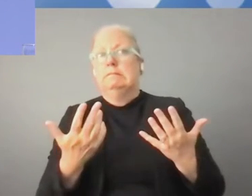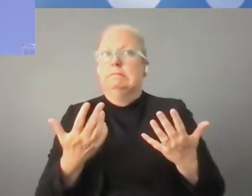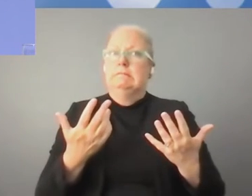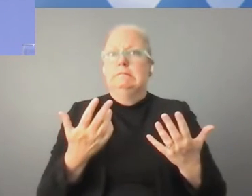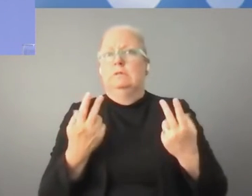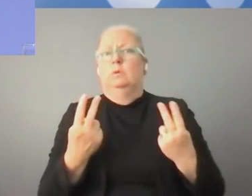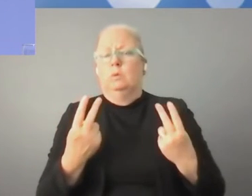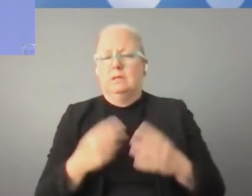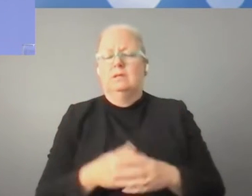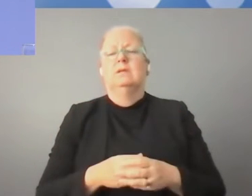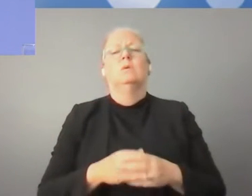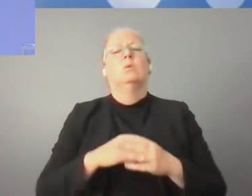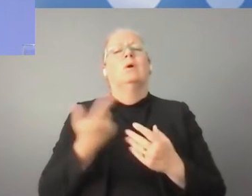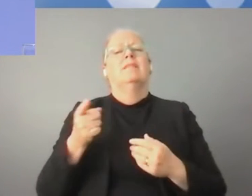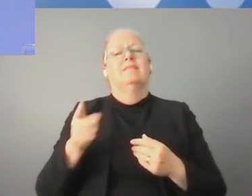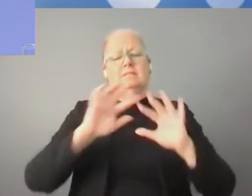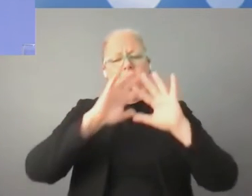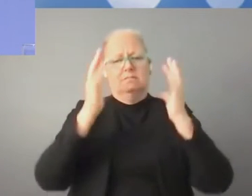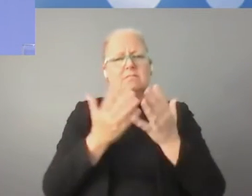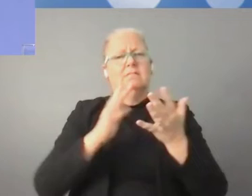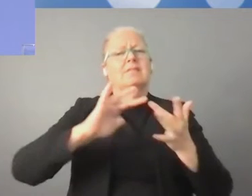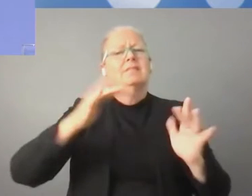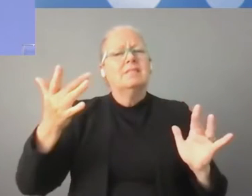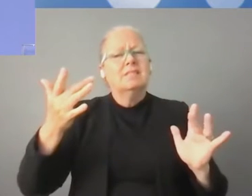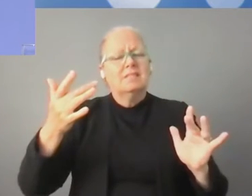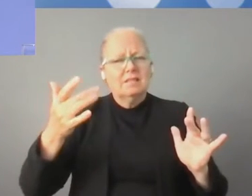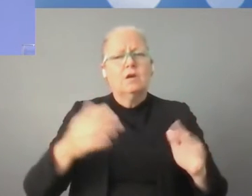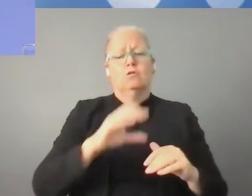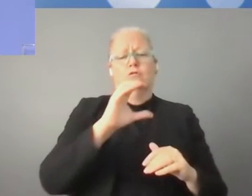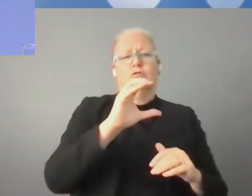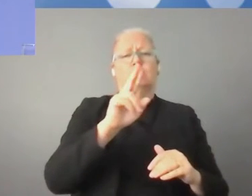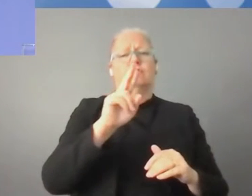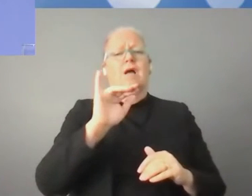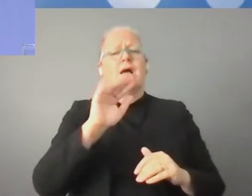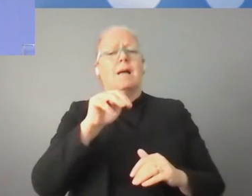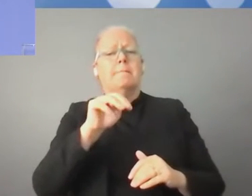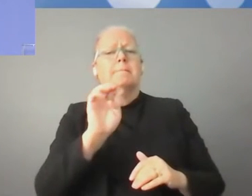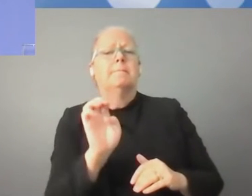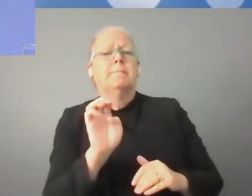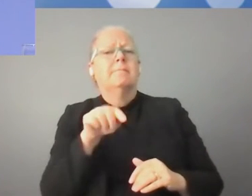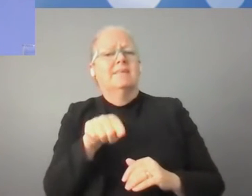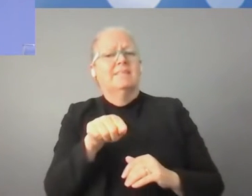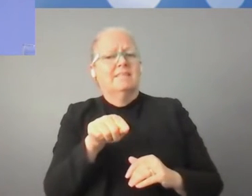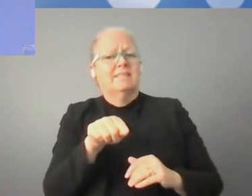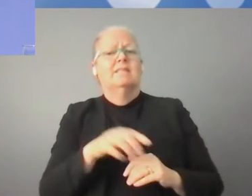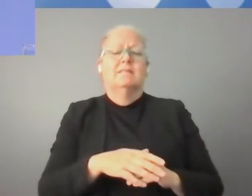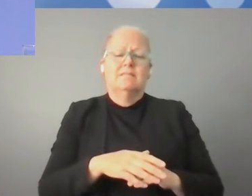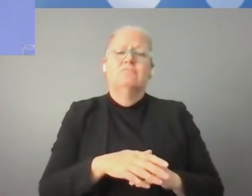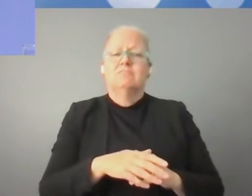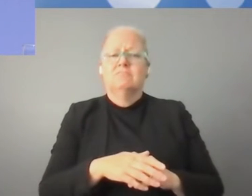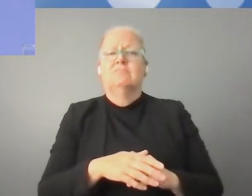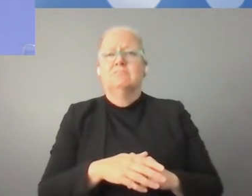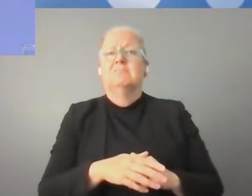security or cyber crime. There are states and actors who